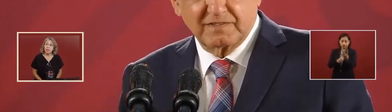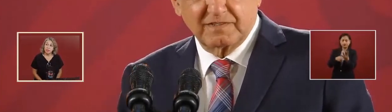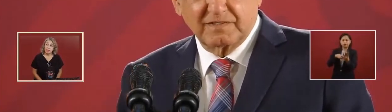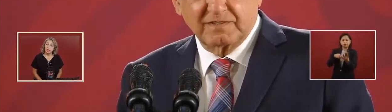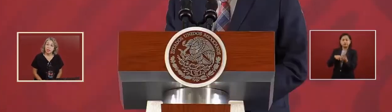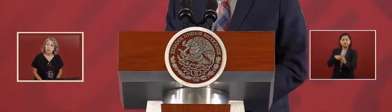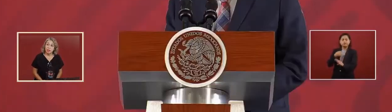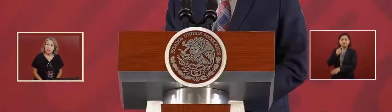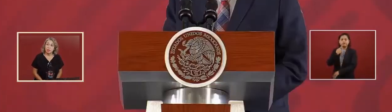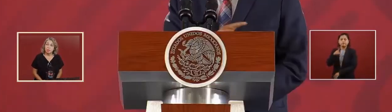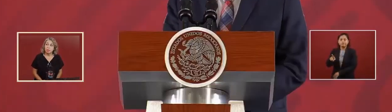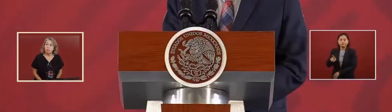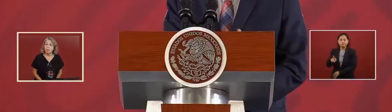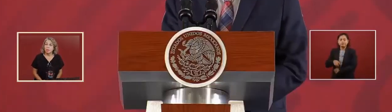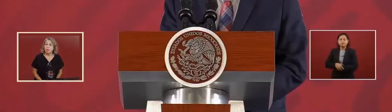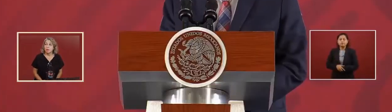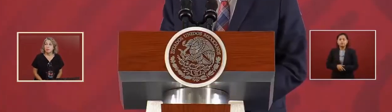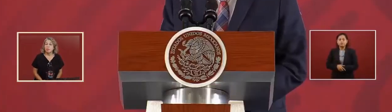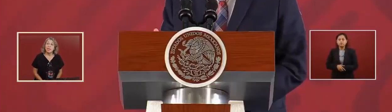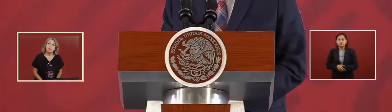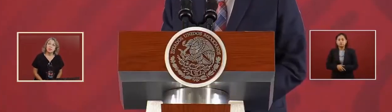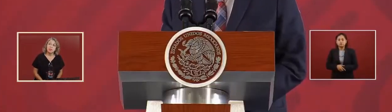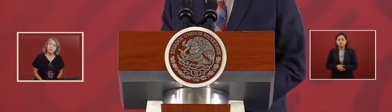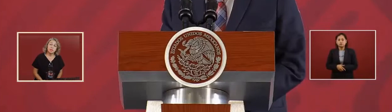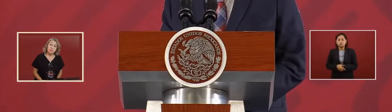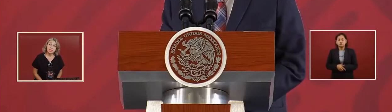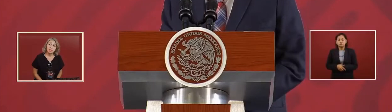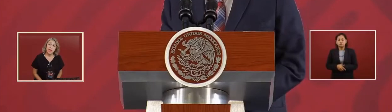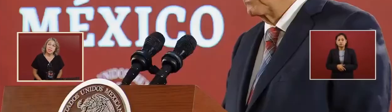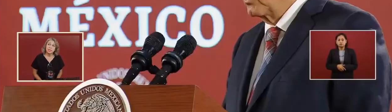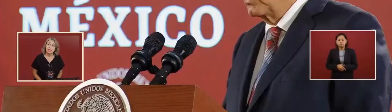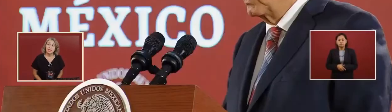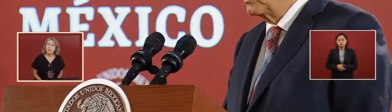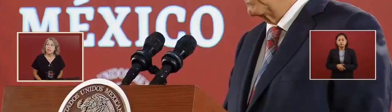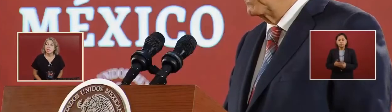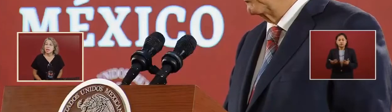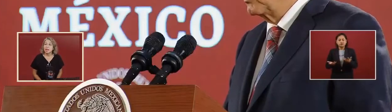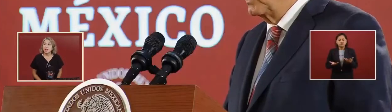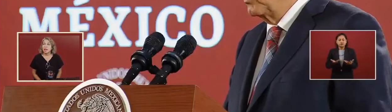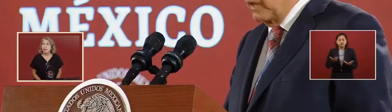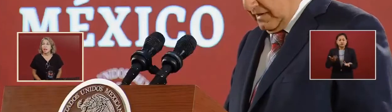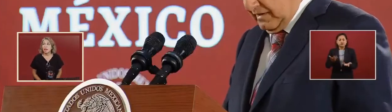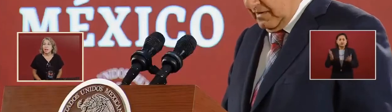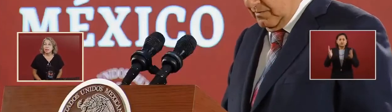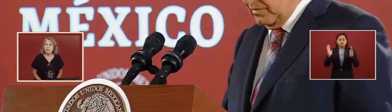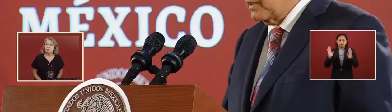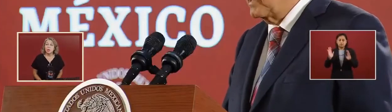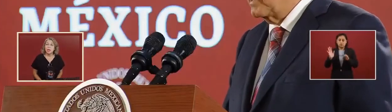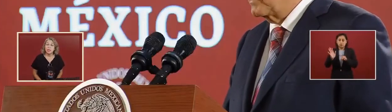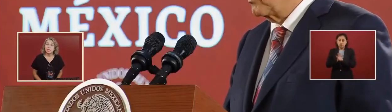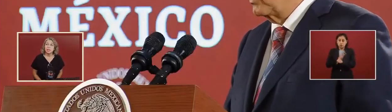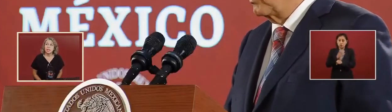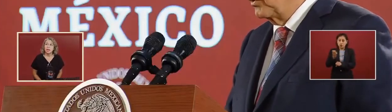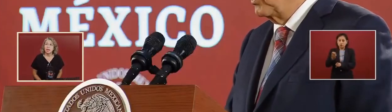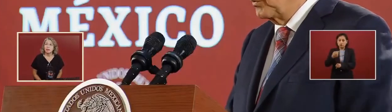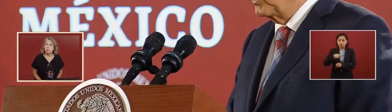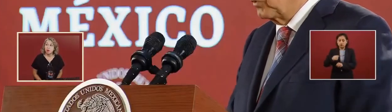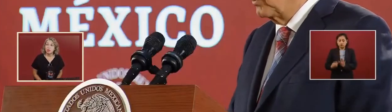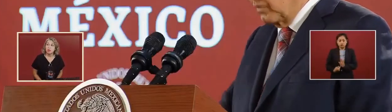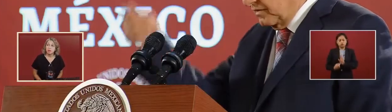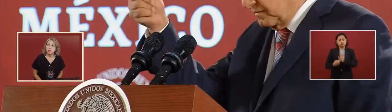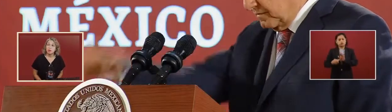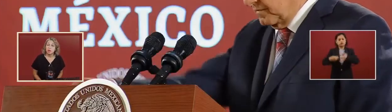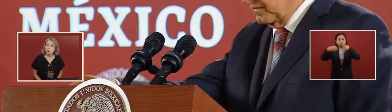But that was in the past. And that's why I can say that I have moral authority. When I was their opposer,